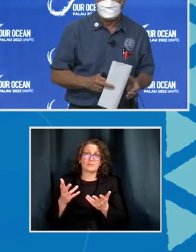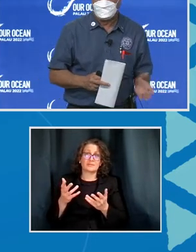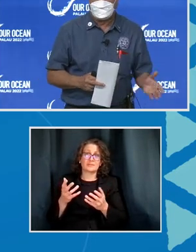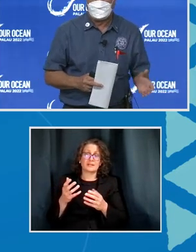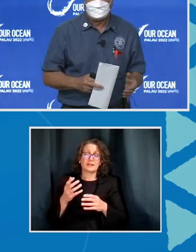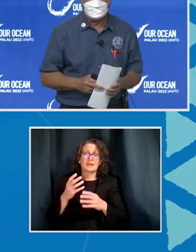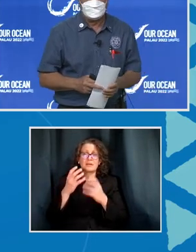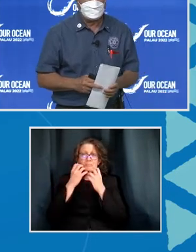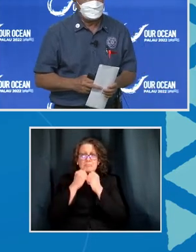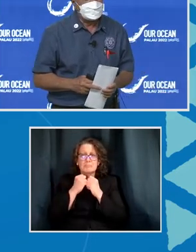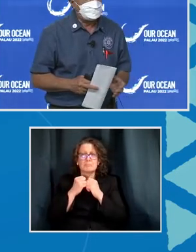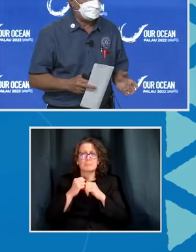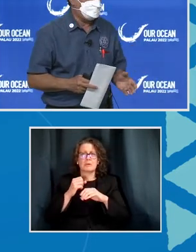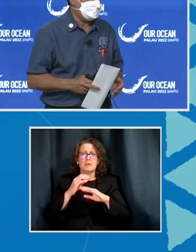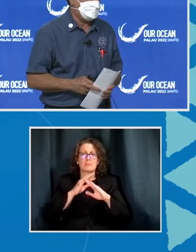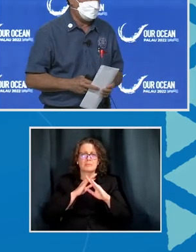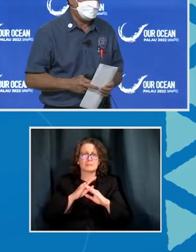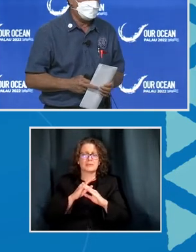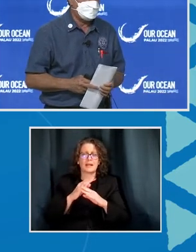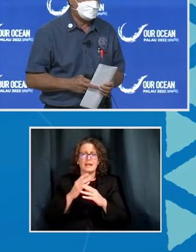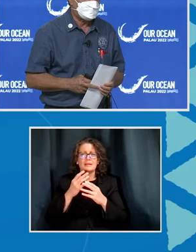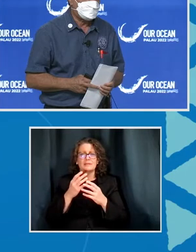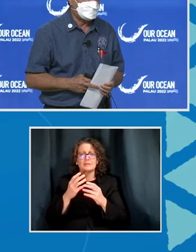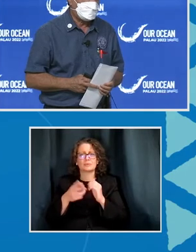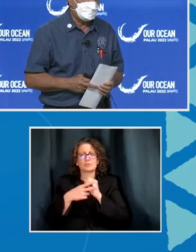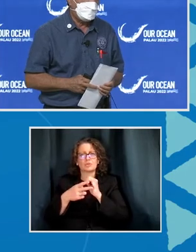the fish. That is our livelihood.